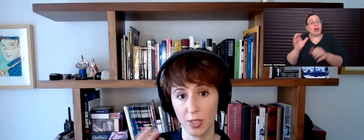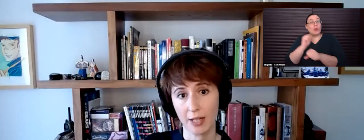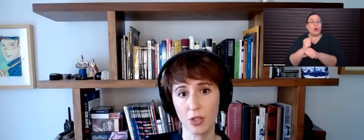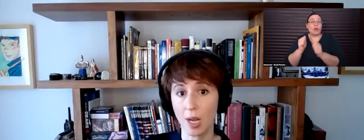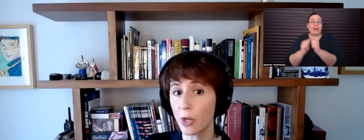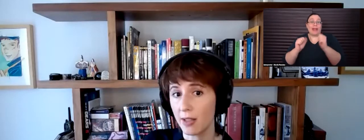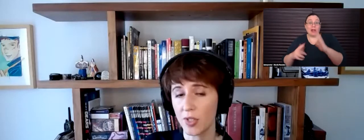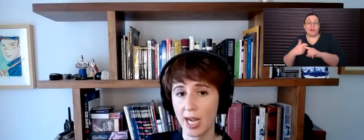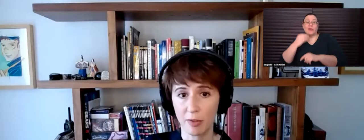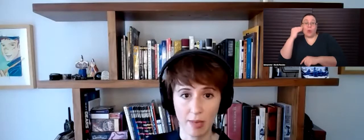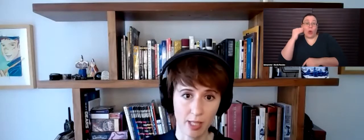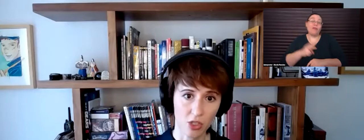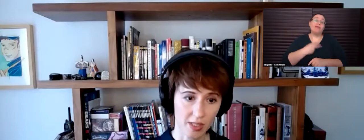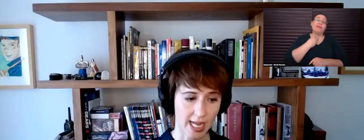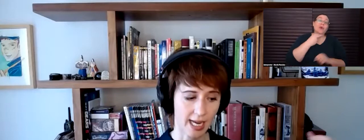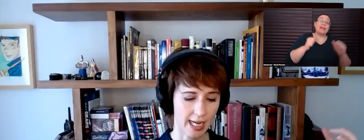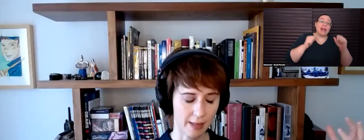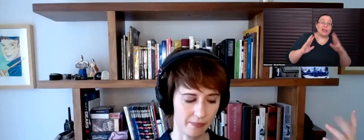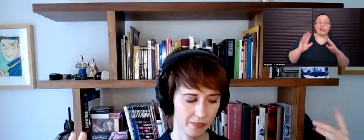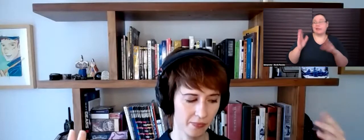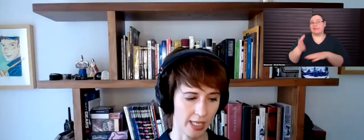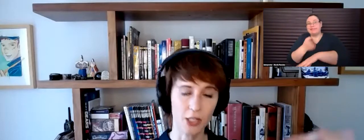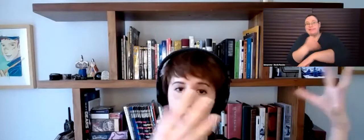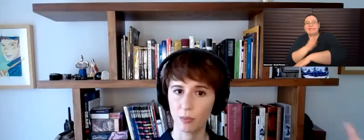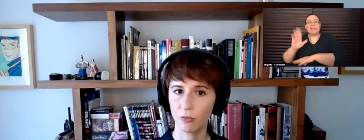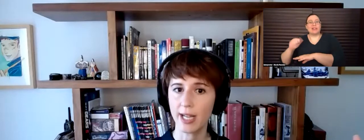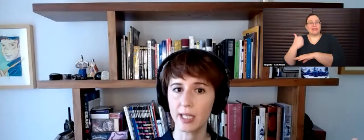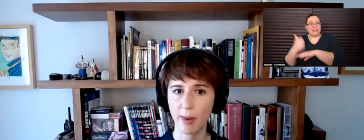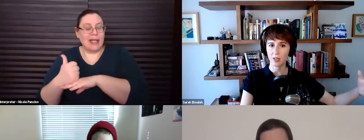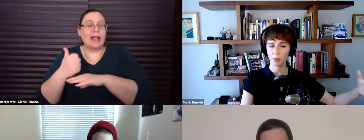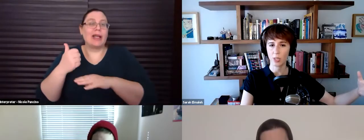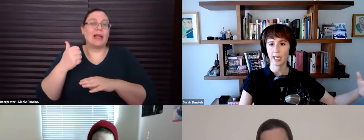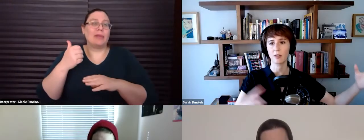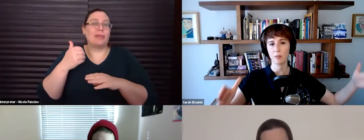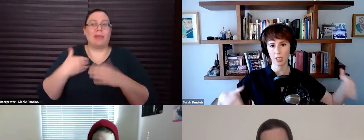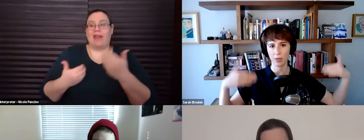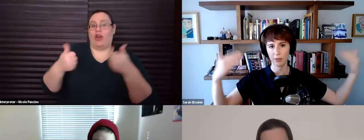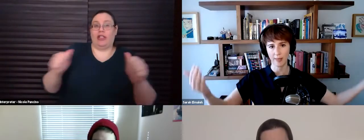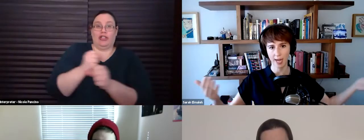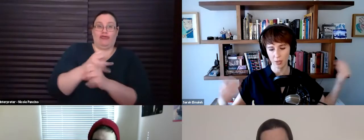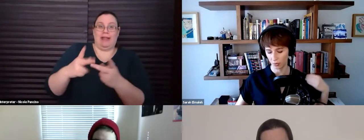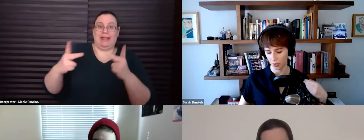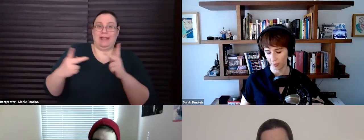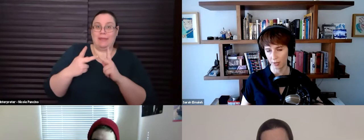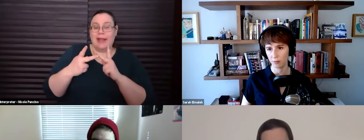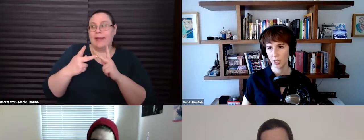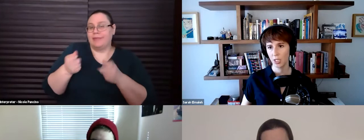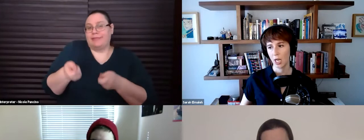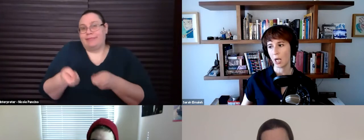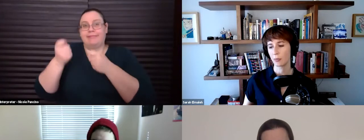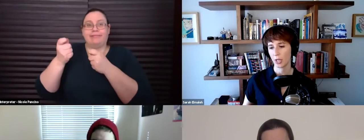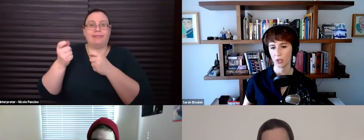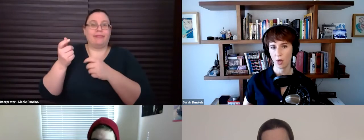actors, voice actors, upgrading their setup. If maybe they just had a, um, an audition ready space to work in, you know, leveling that up to, to final,